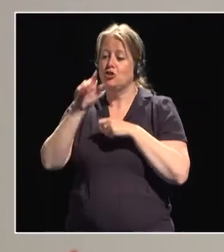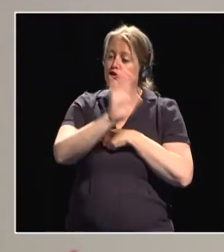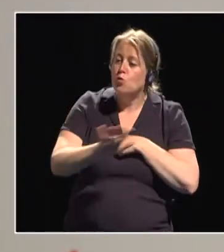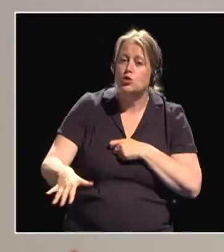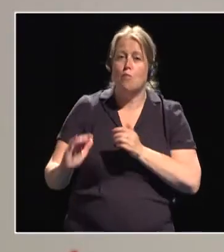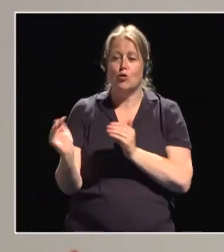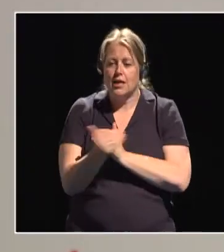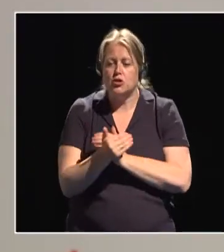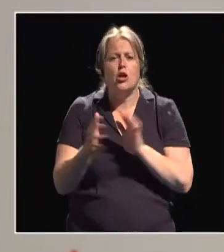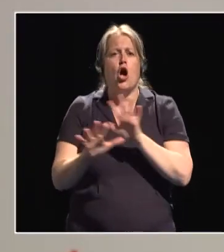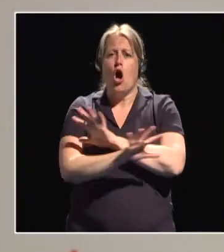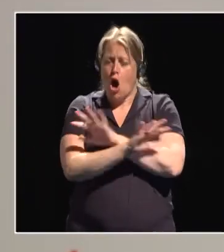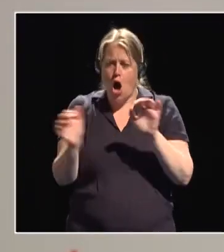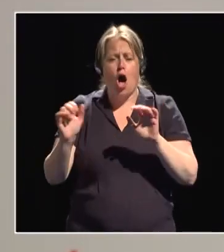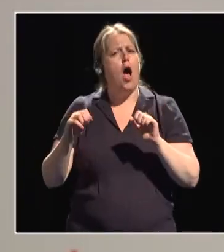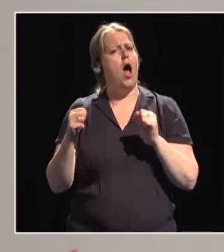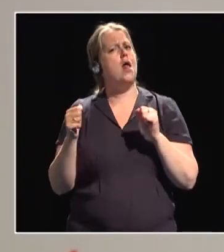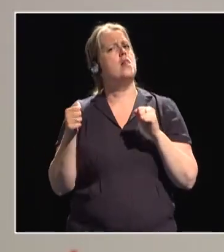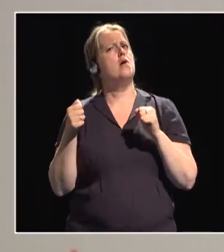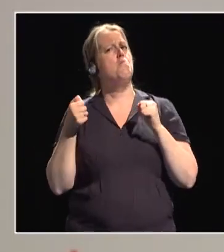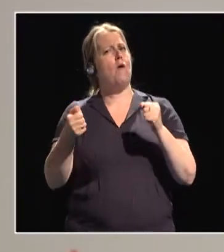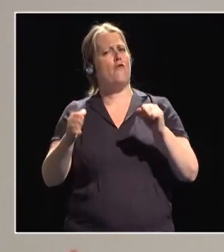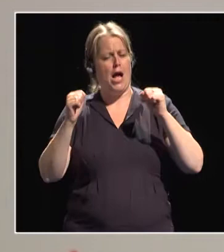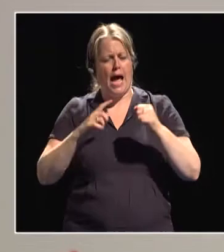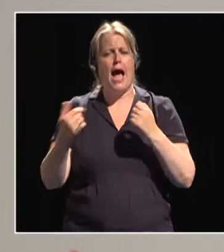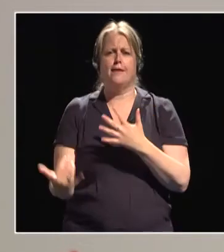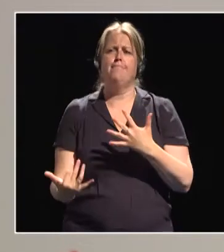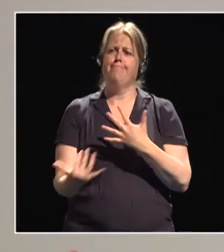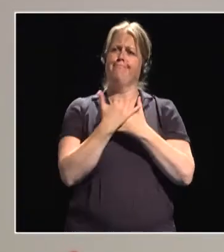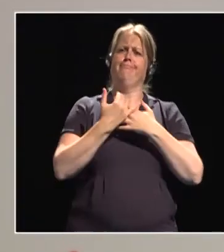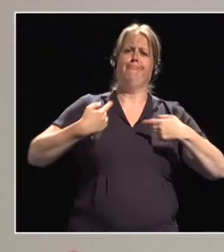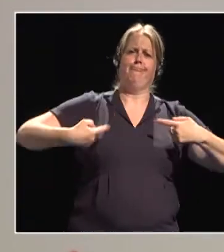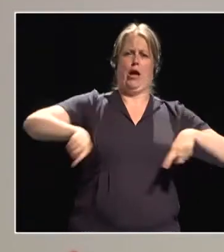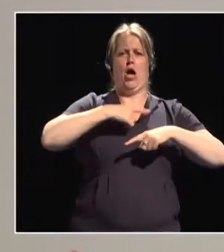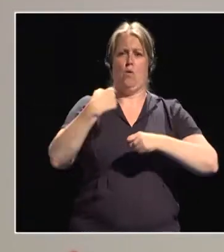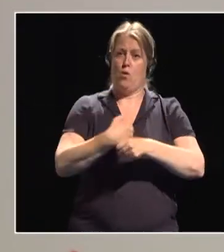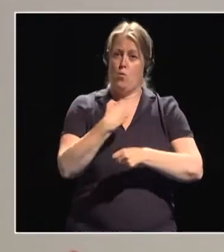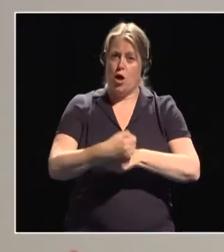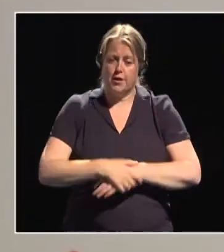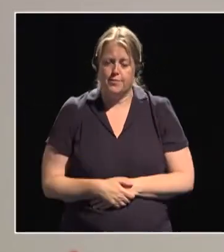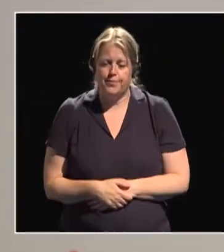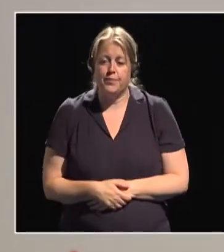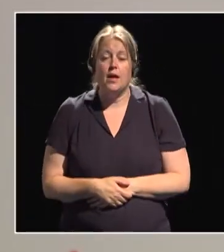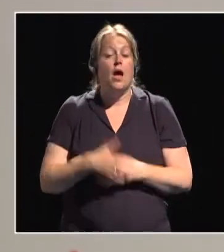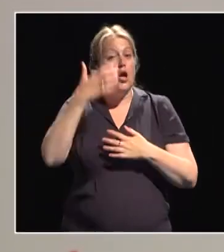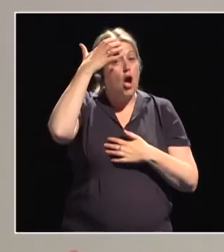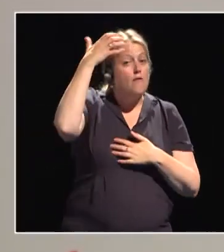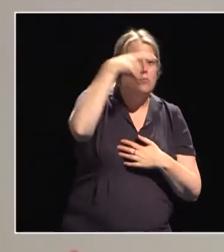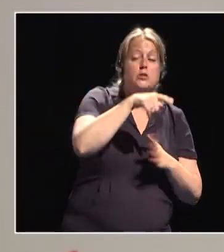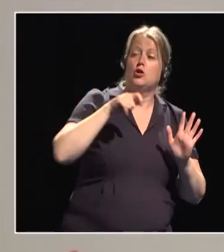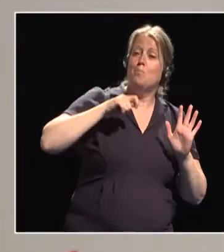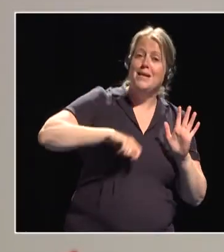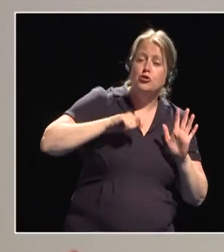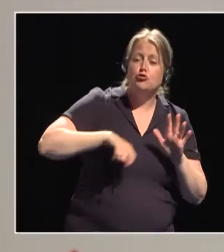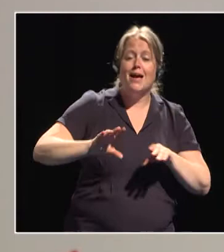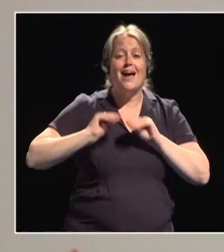can be powerful to really be successful in the work we are trying to do. Government and ministries of